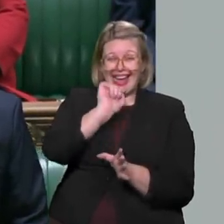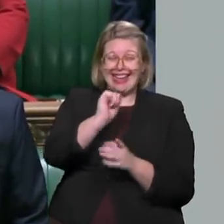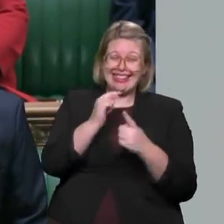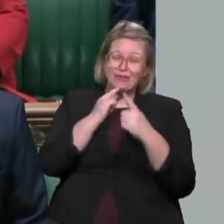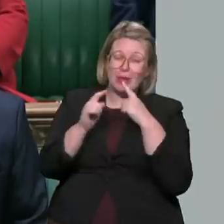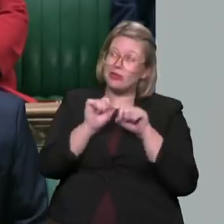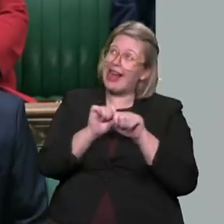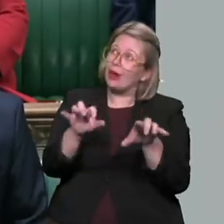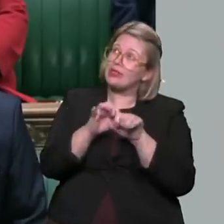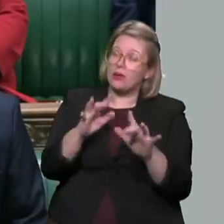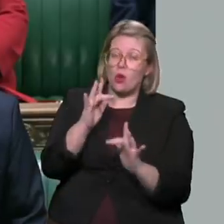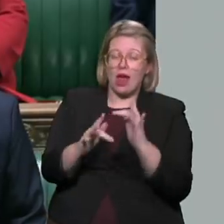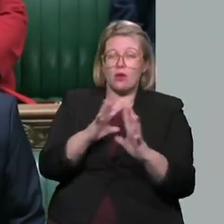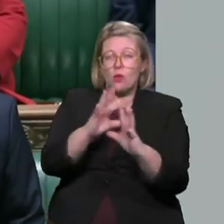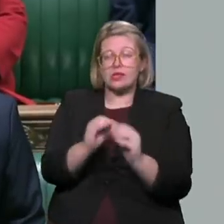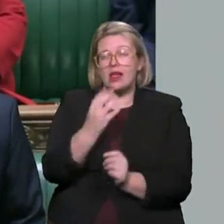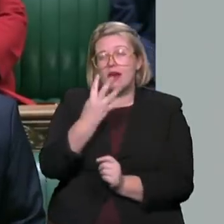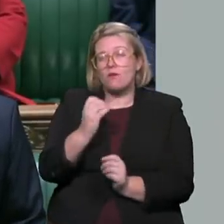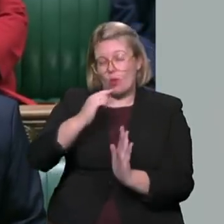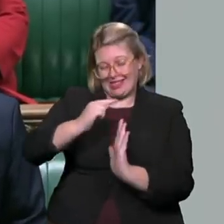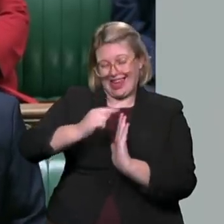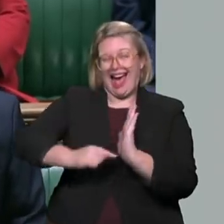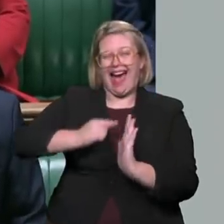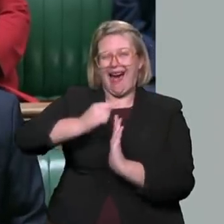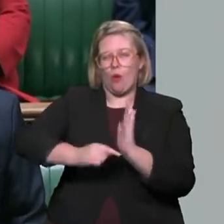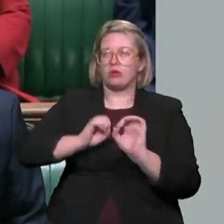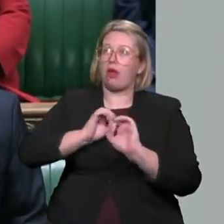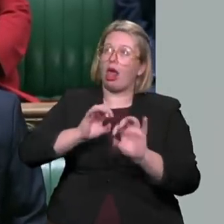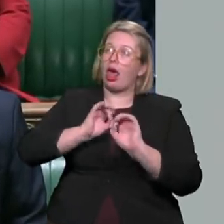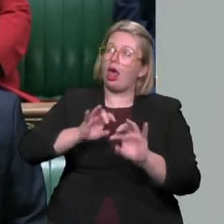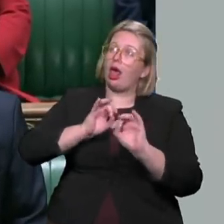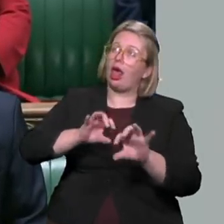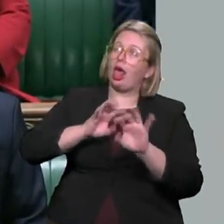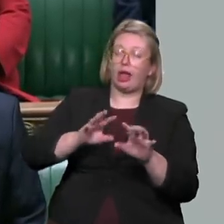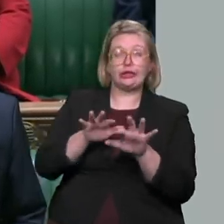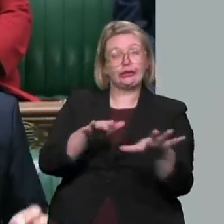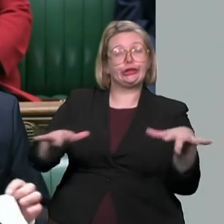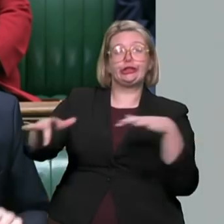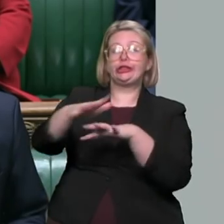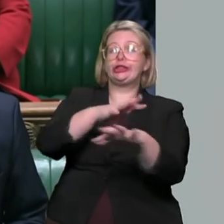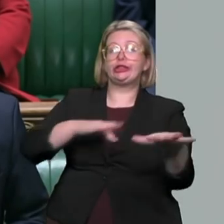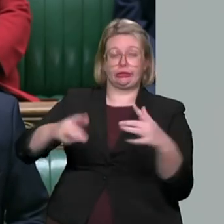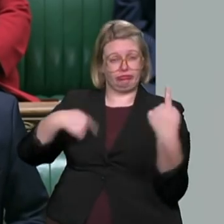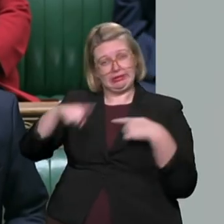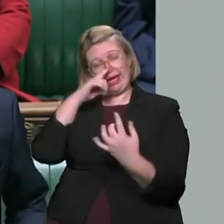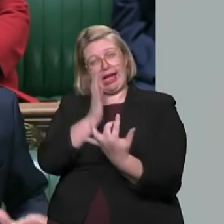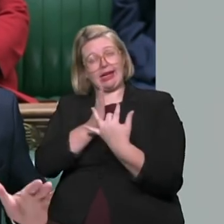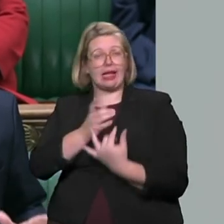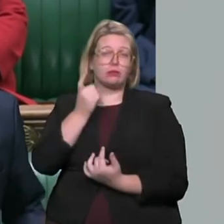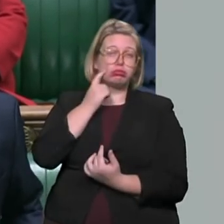clear that directors of companies are criminally liable for failing to tackle this type of material on their site.